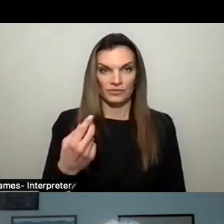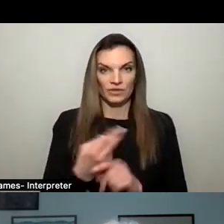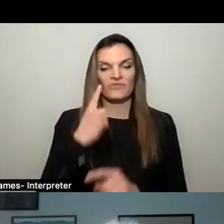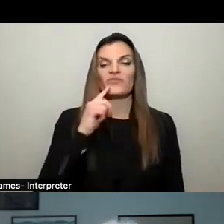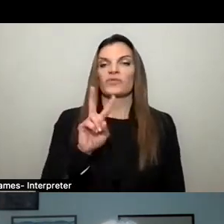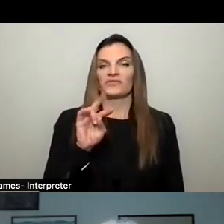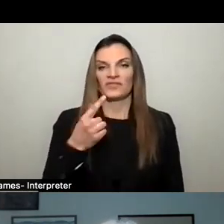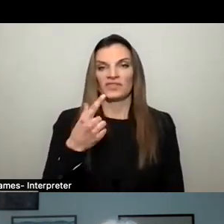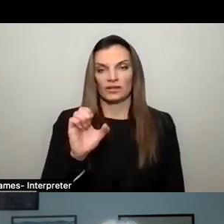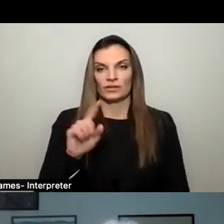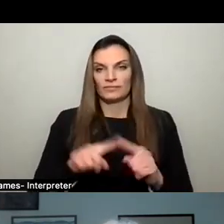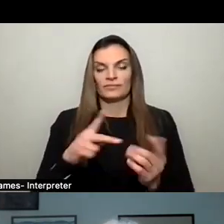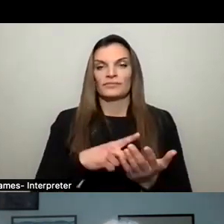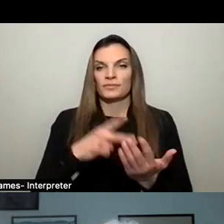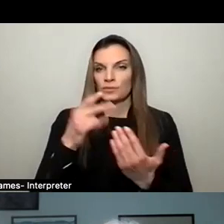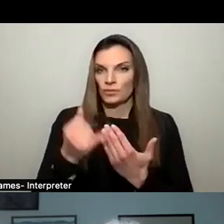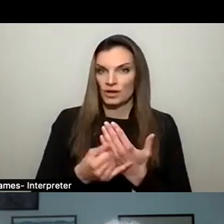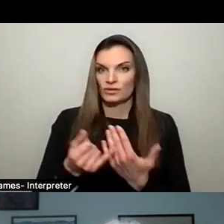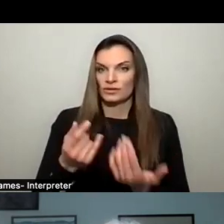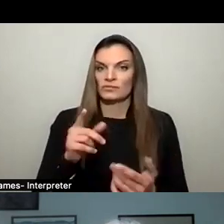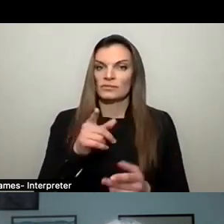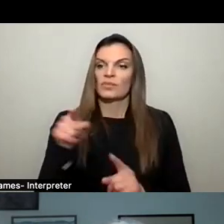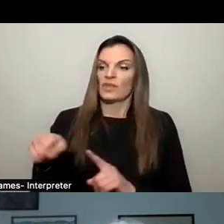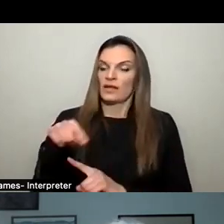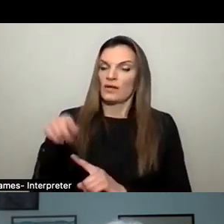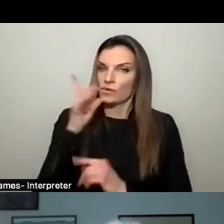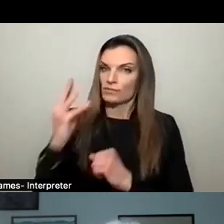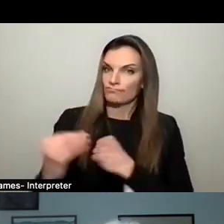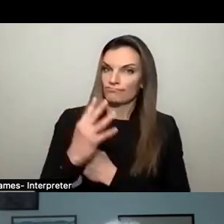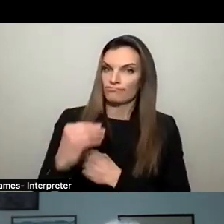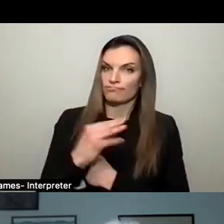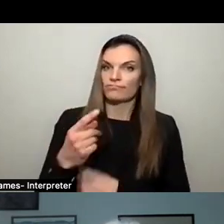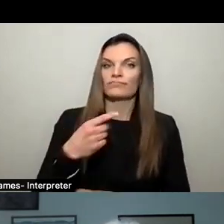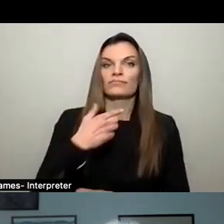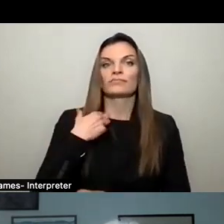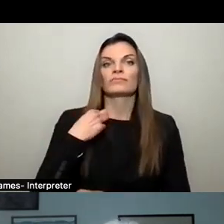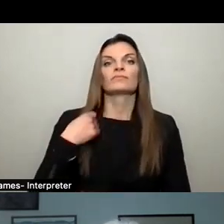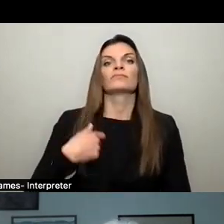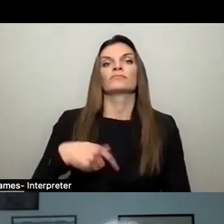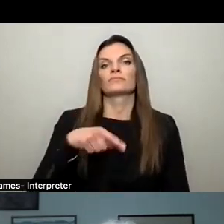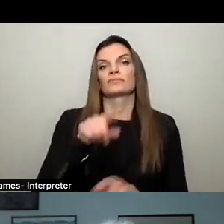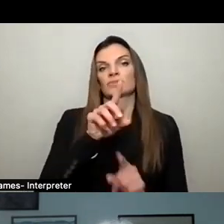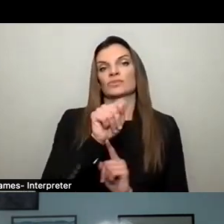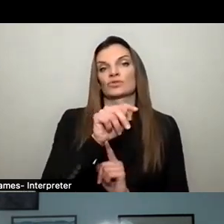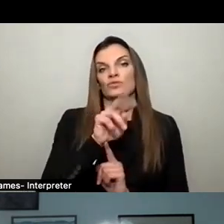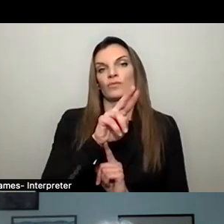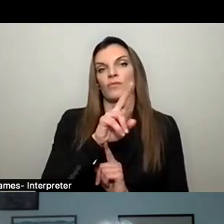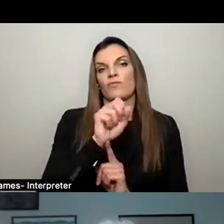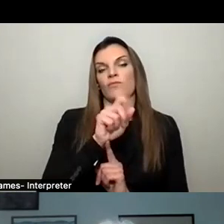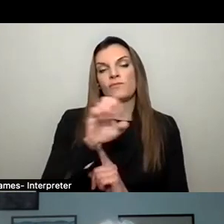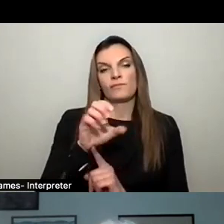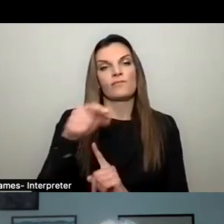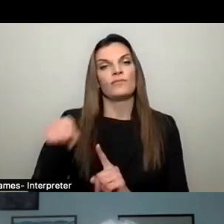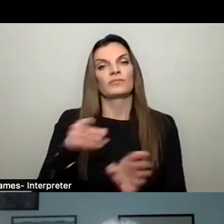projects to look at and then advise us, the trustees or the planning board. Um, if one goes to village